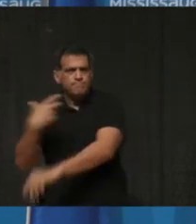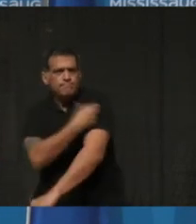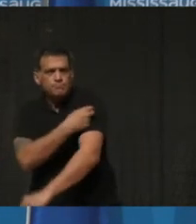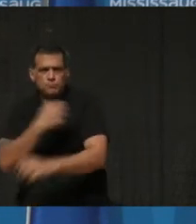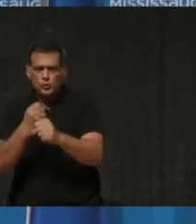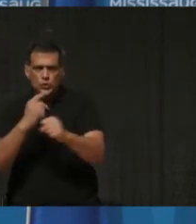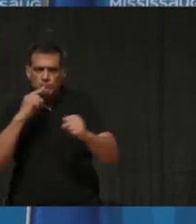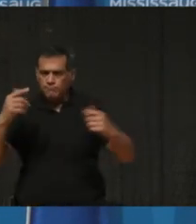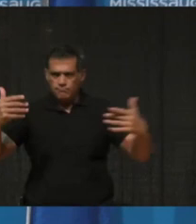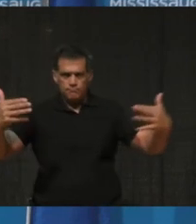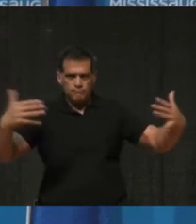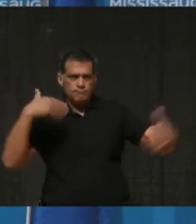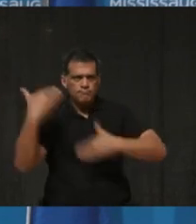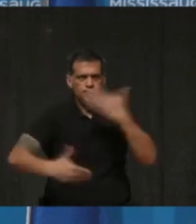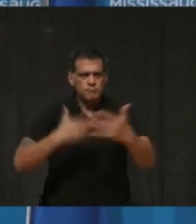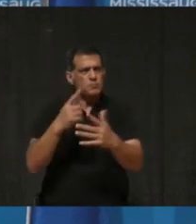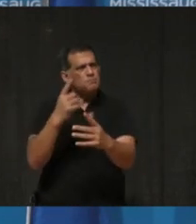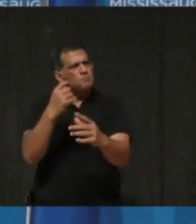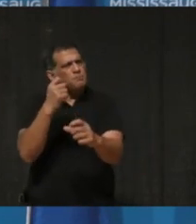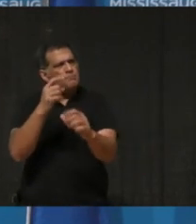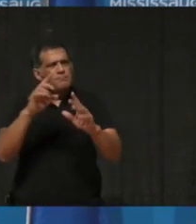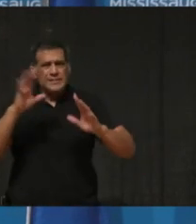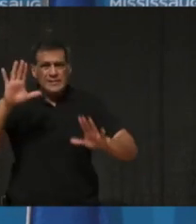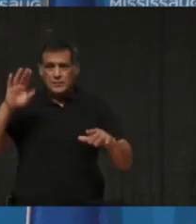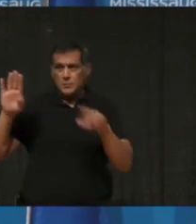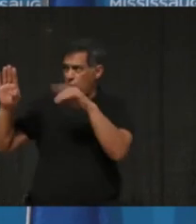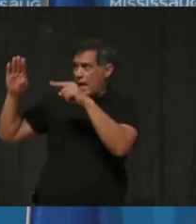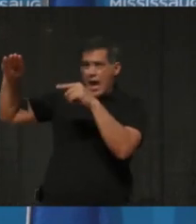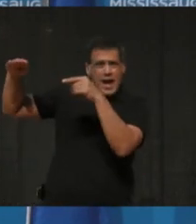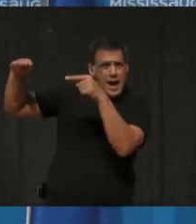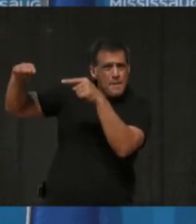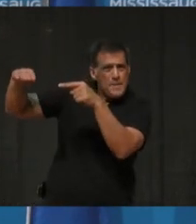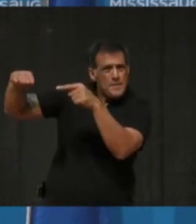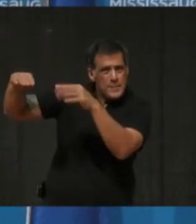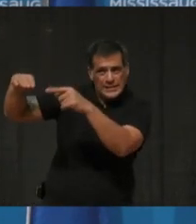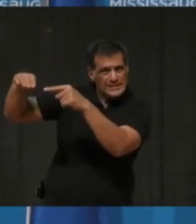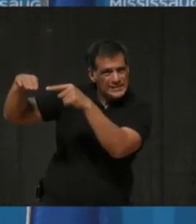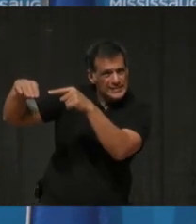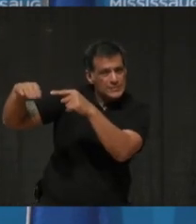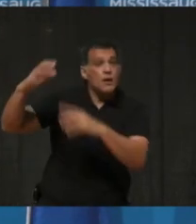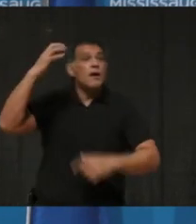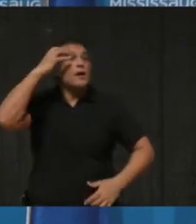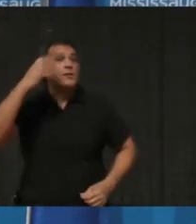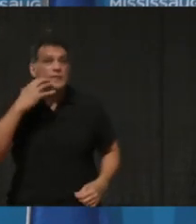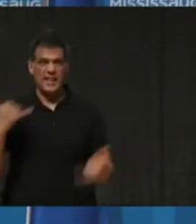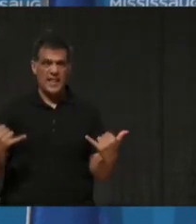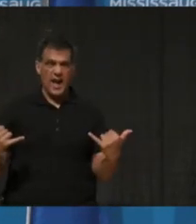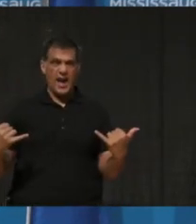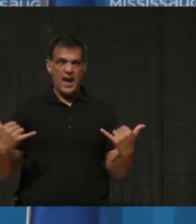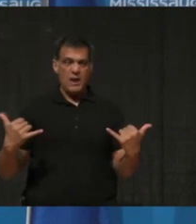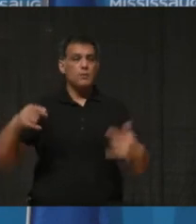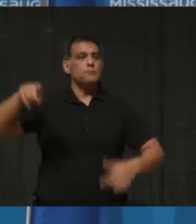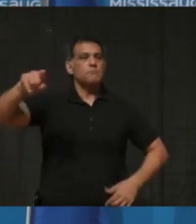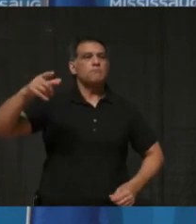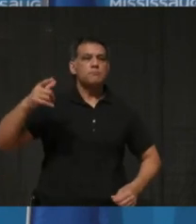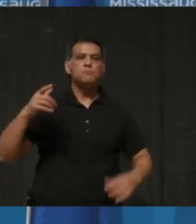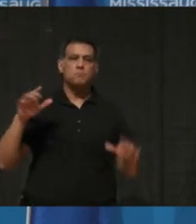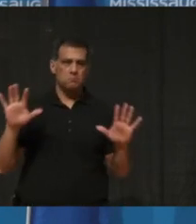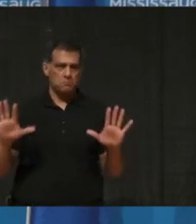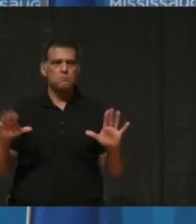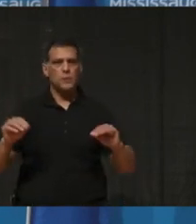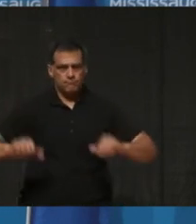favourable, we are seeing our decline slow, our hospitals are only just turning the corner with their capacity challenges,